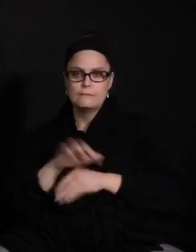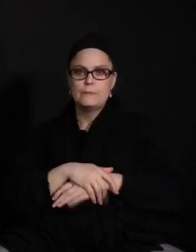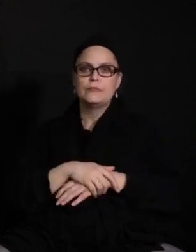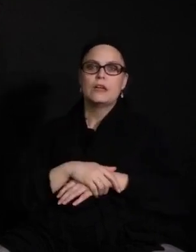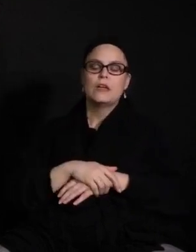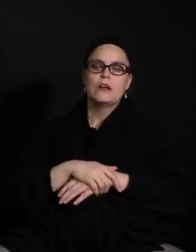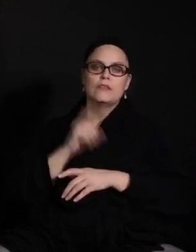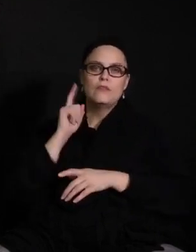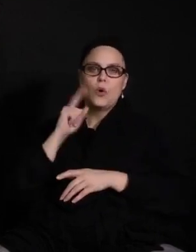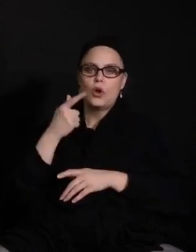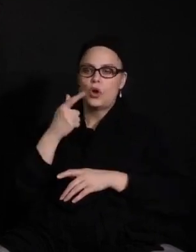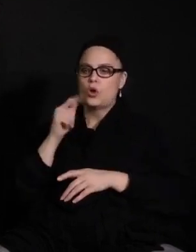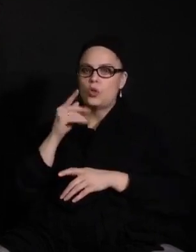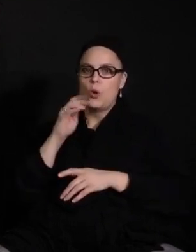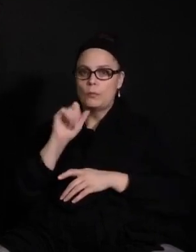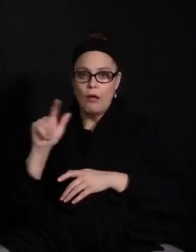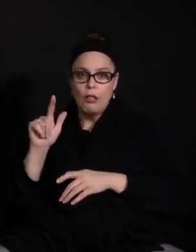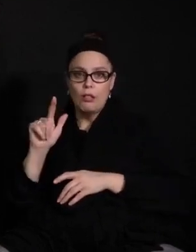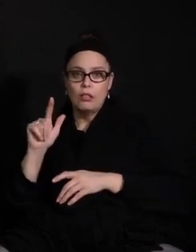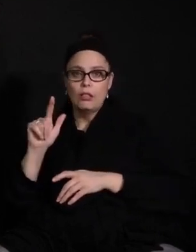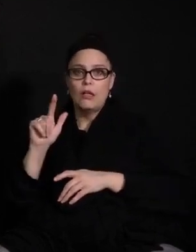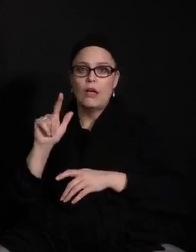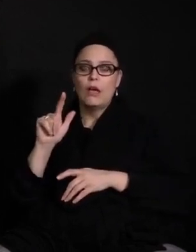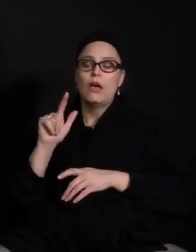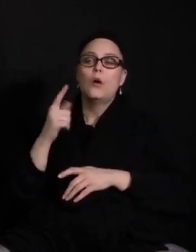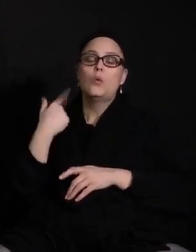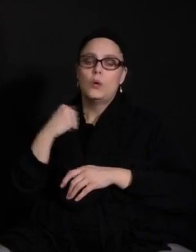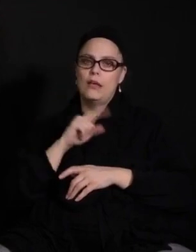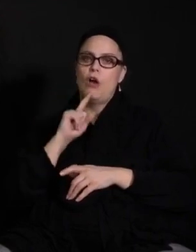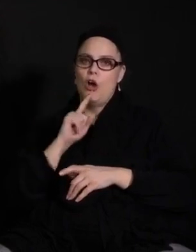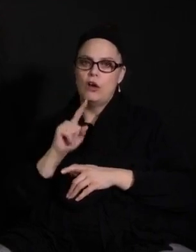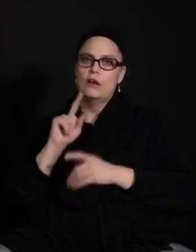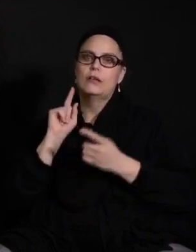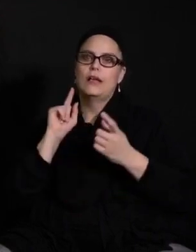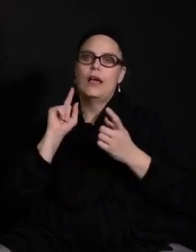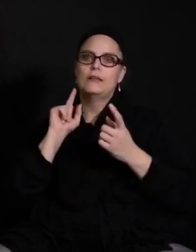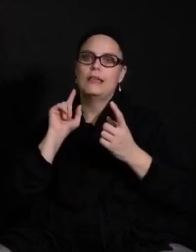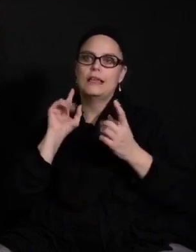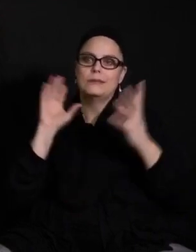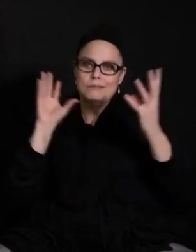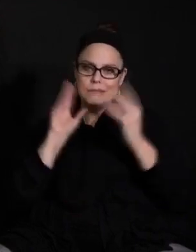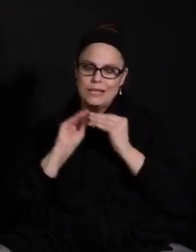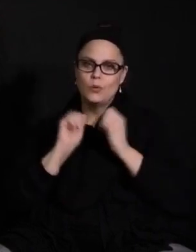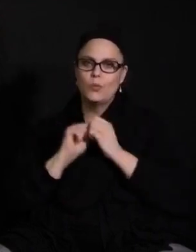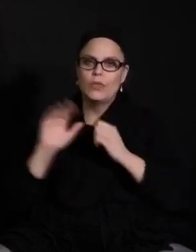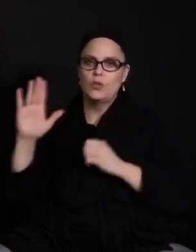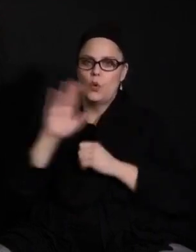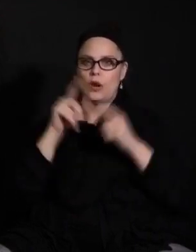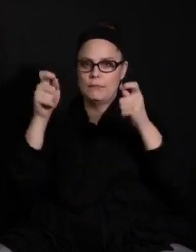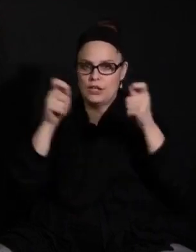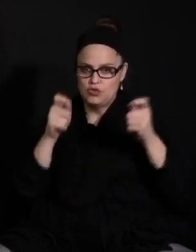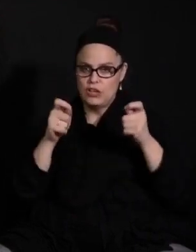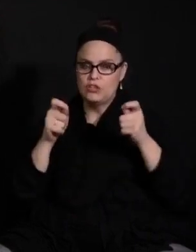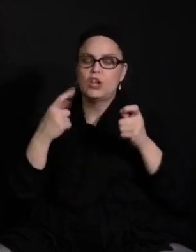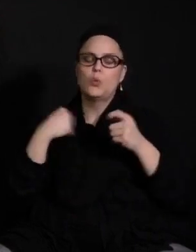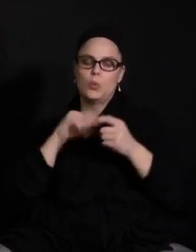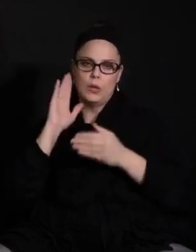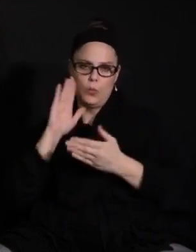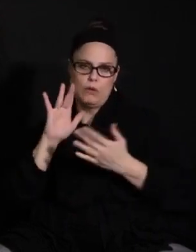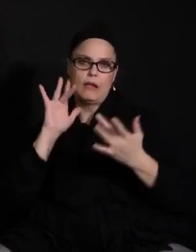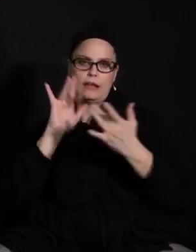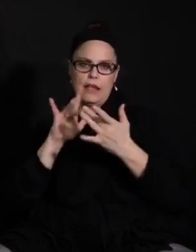and Lower, please know that Larry Wren and I are meeting with your administration very soon to go over this and we will connect with the staff.